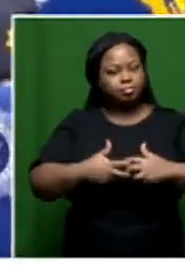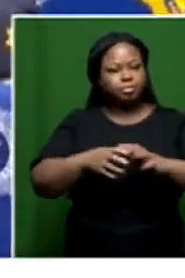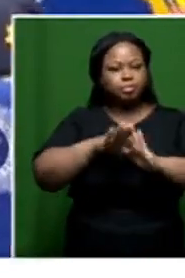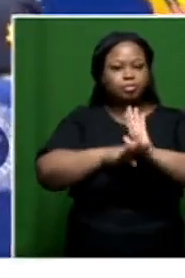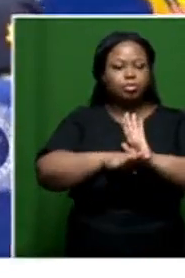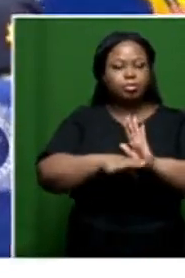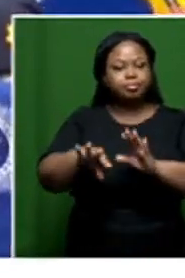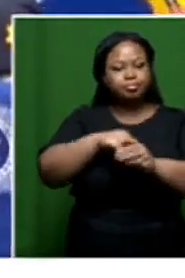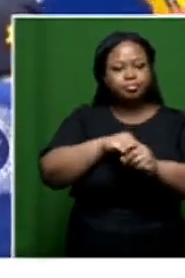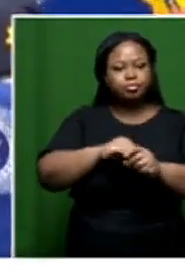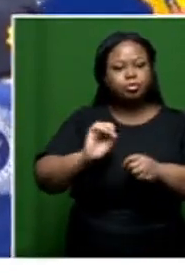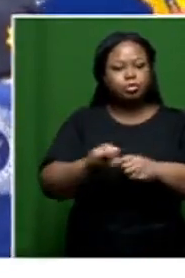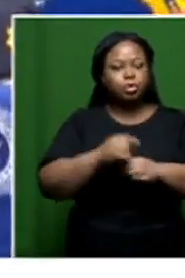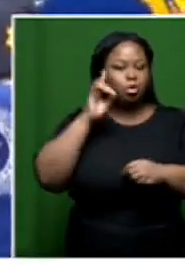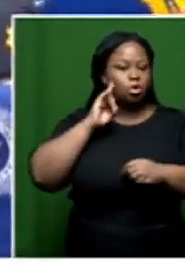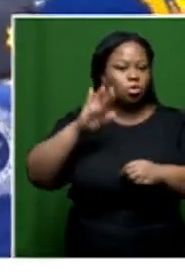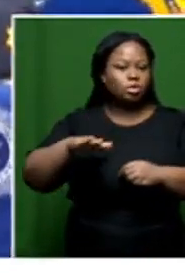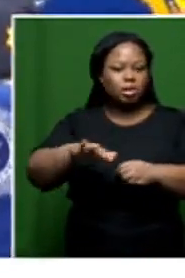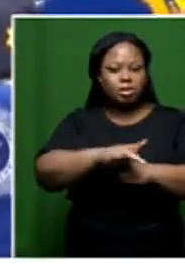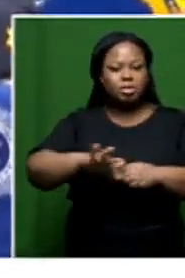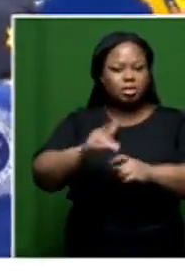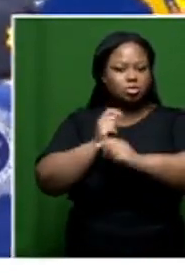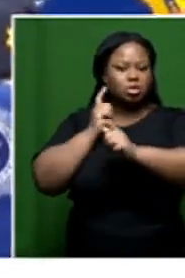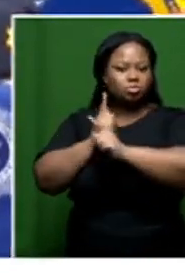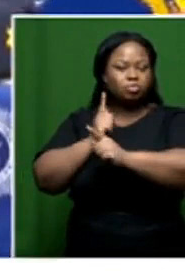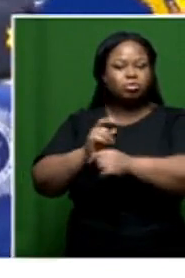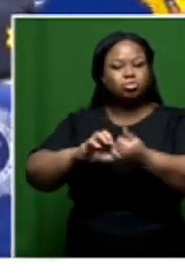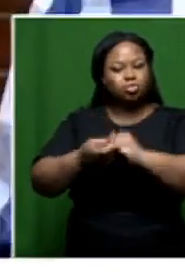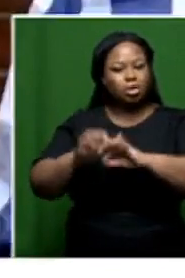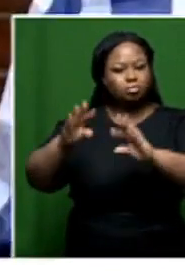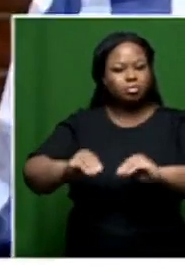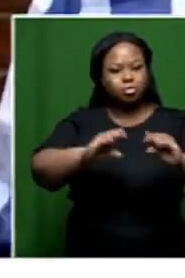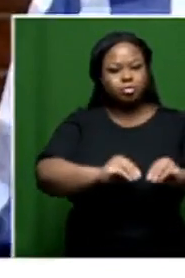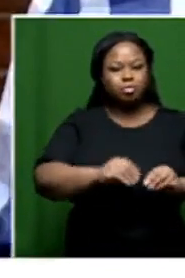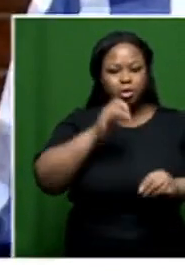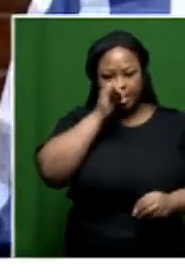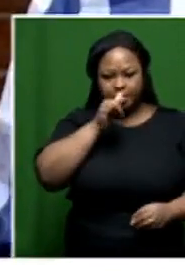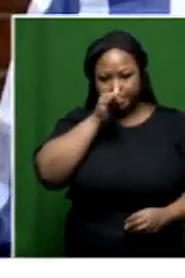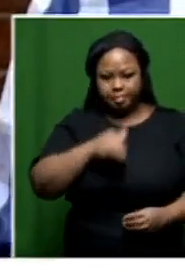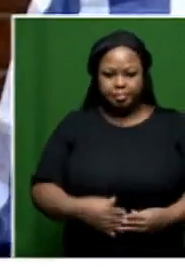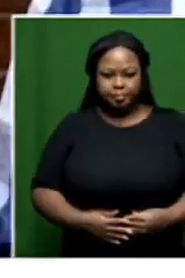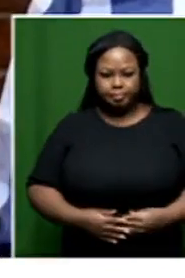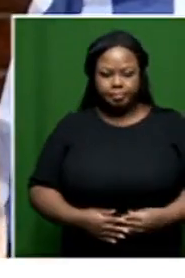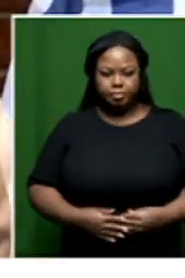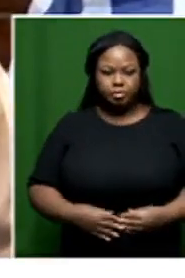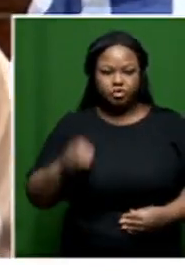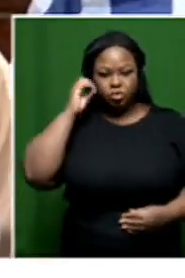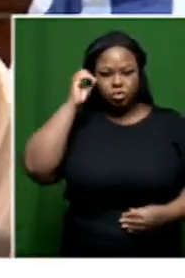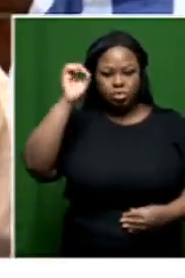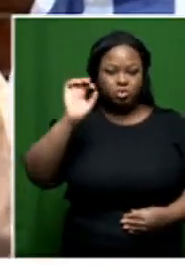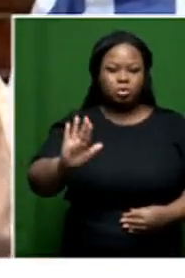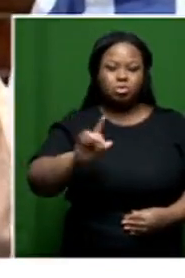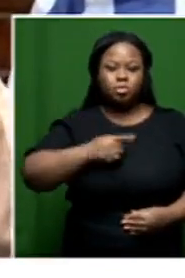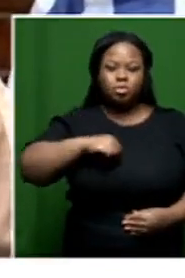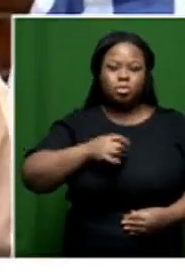program which includes all the hostels in the township to fight against crime. What we are fighting for is their own opinion. Until